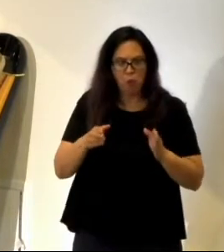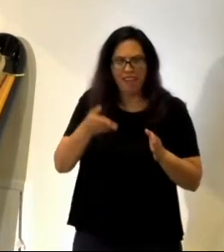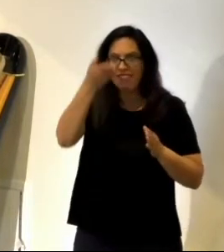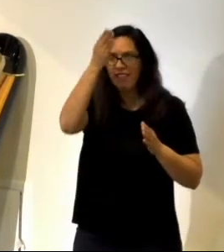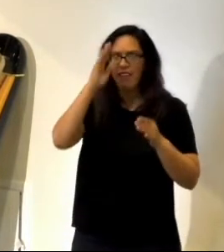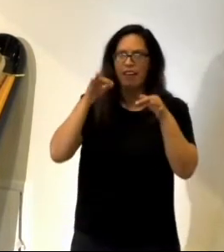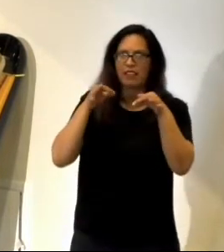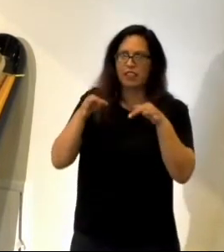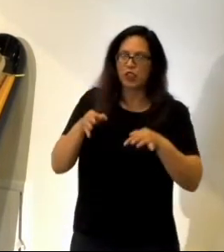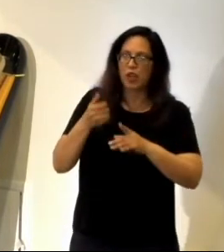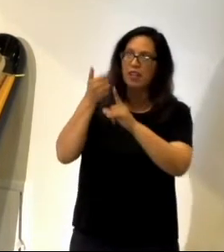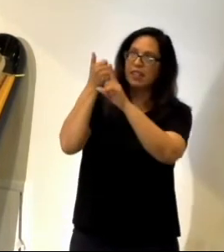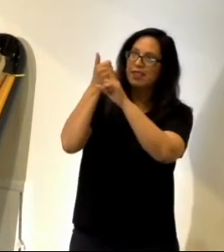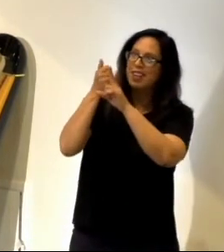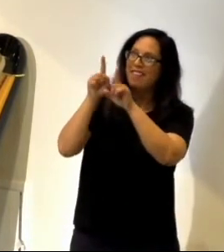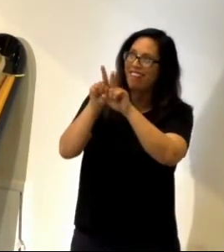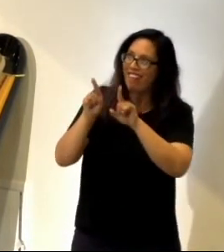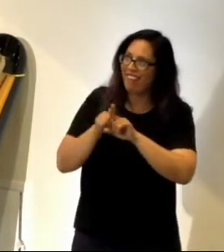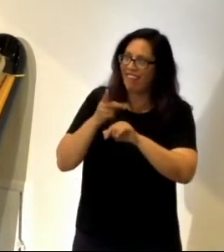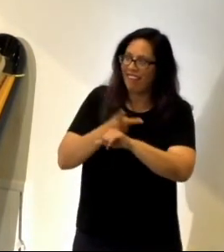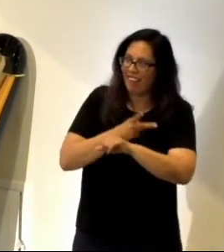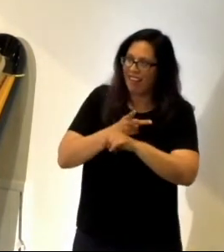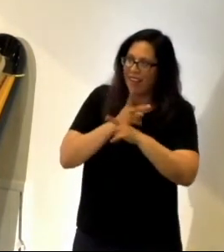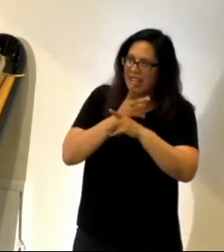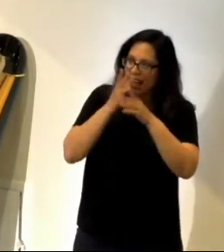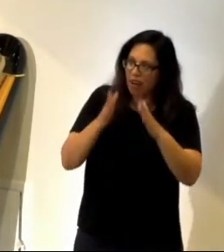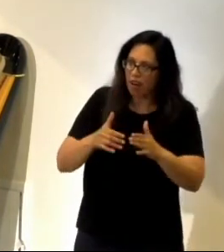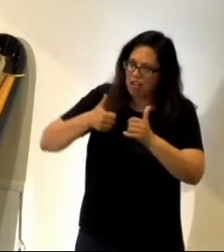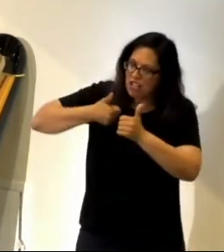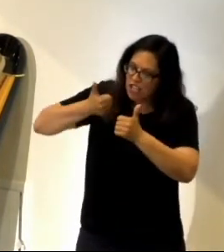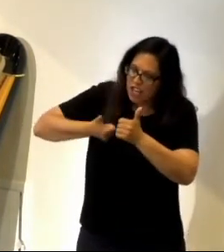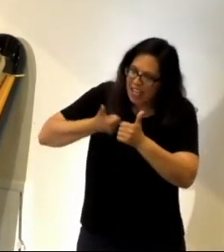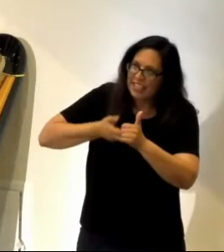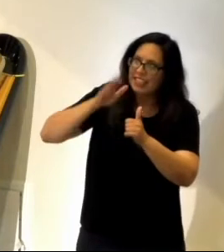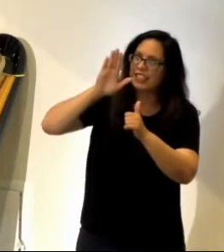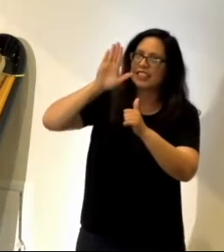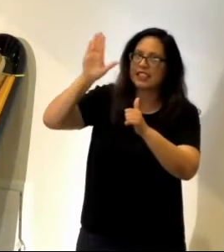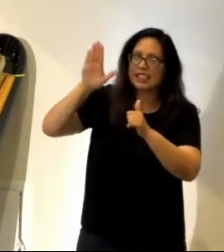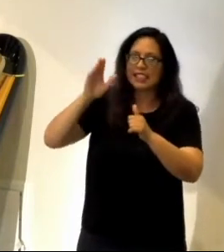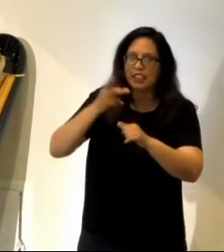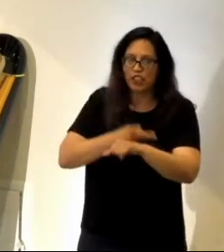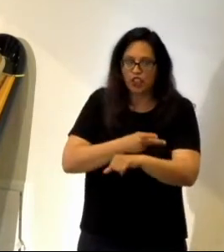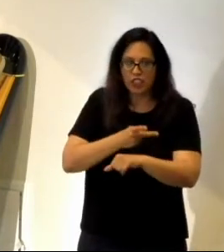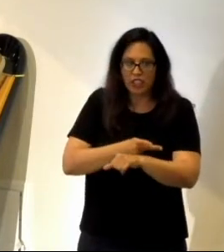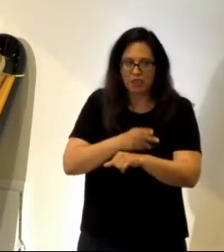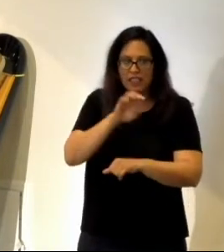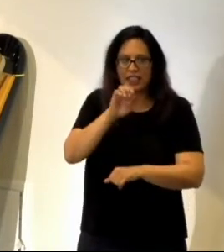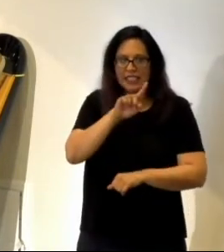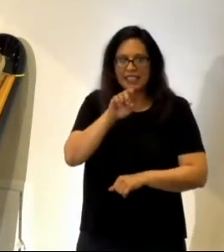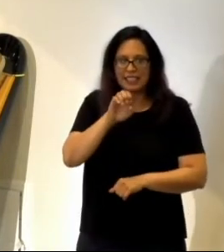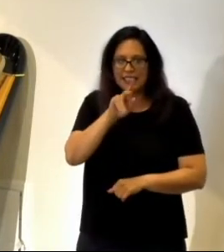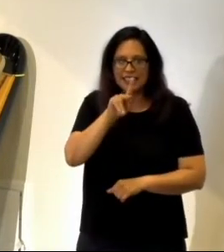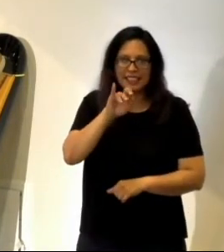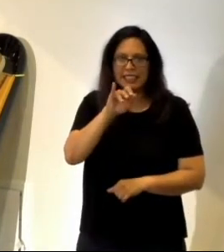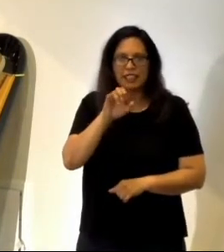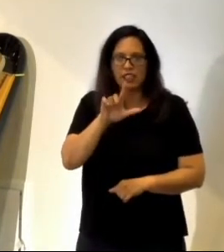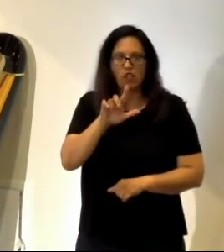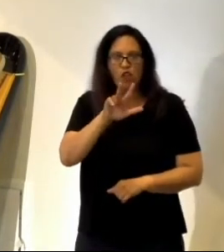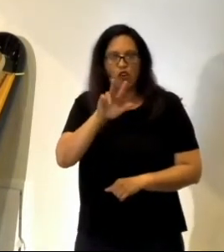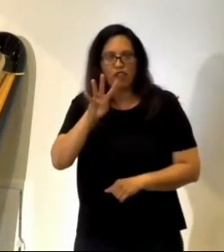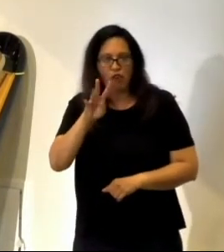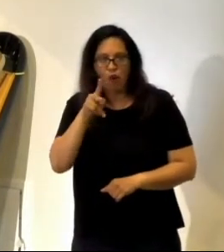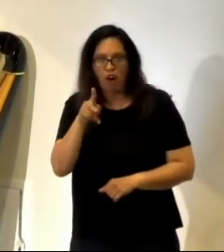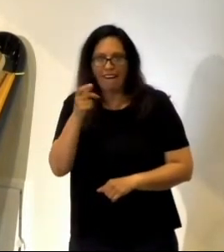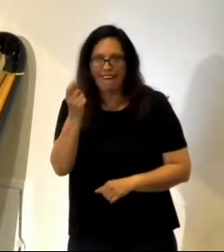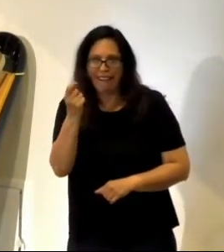describes himself as a shepherd pursuing after his sheep. It's Ezekiel 34. It's 11 to 16. I'm not going to read the whole thing